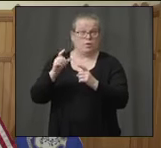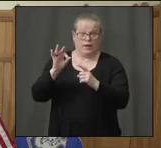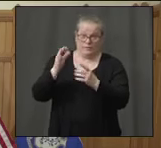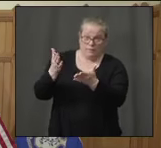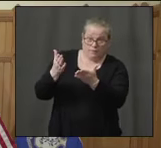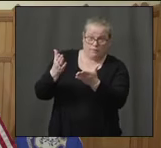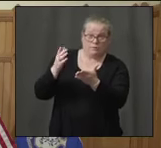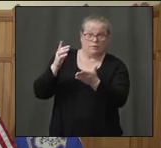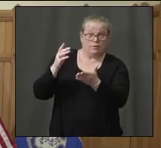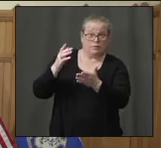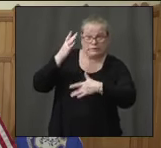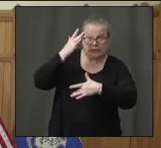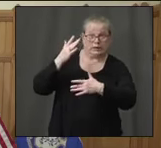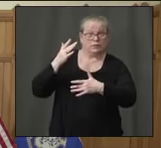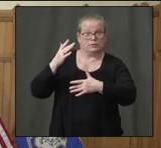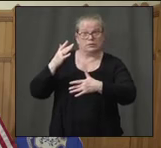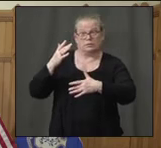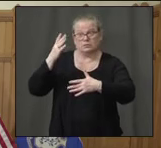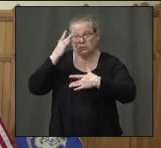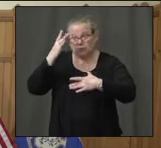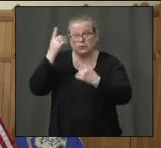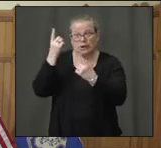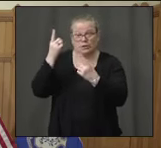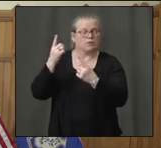We'll move on next to The Day of New London.